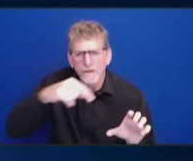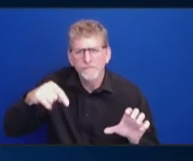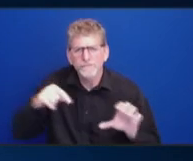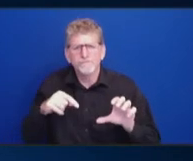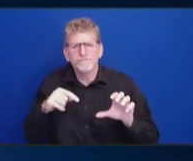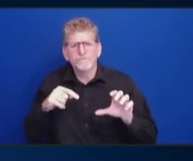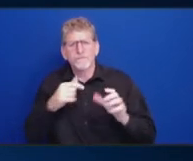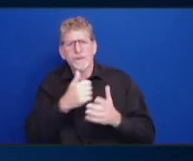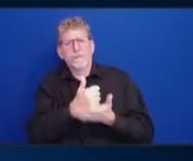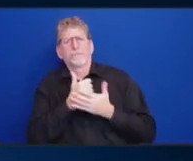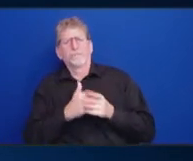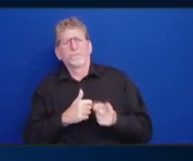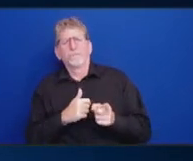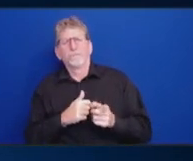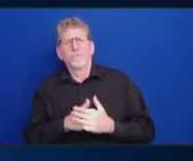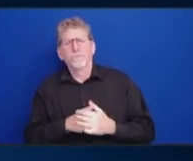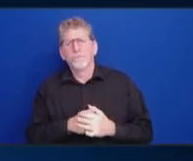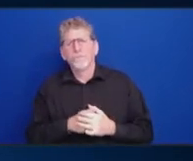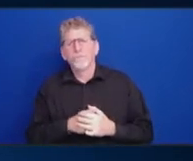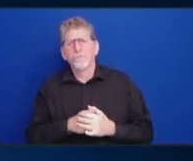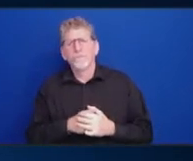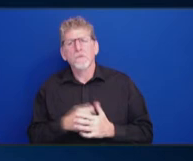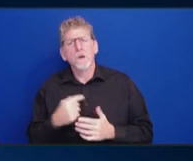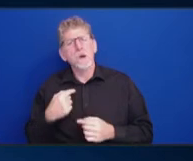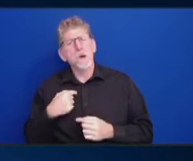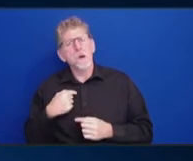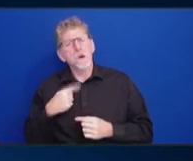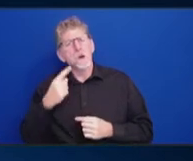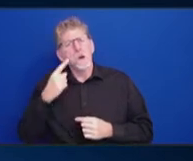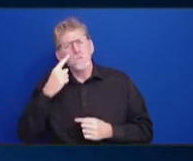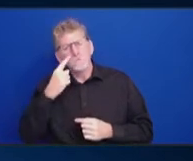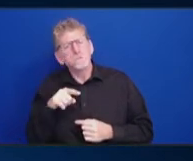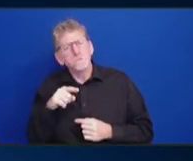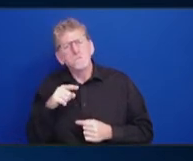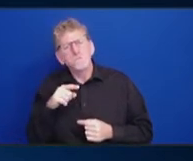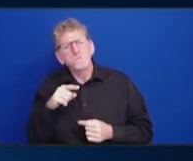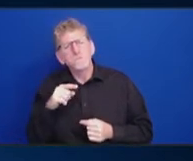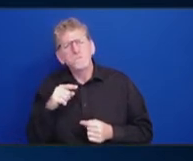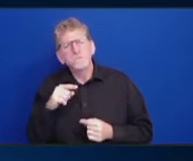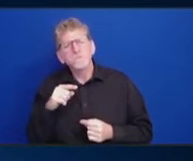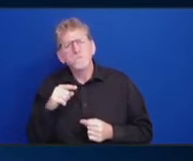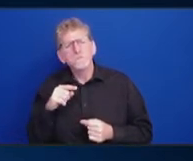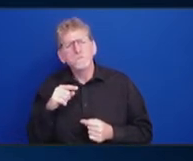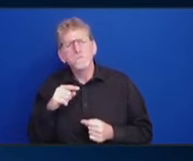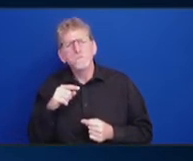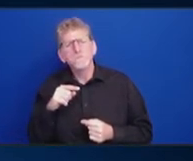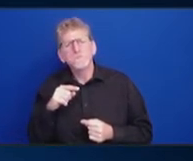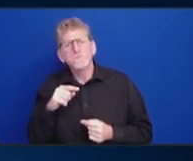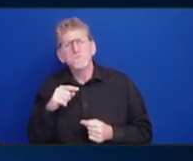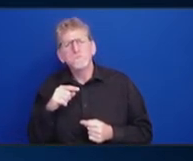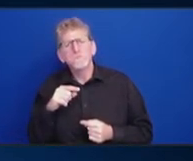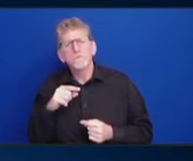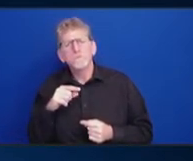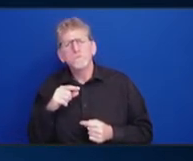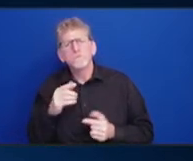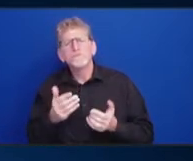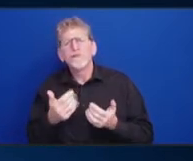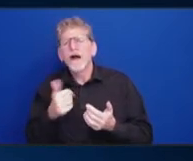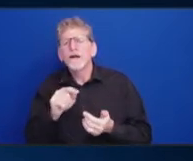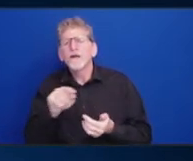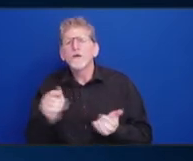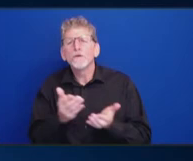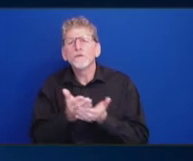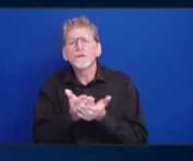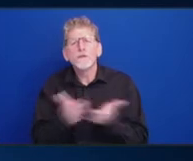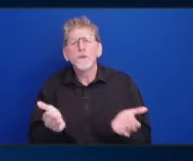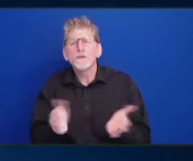some resources dedicated to, you know, putting together, again, a